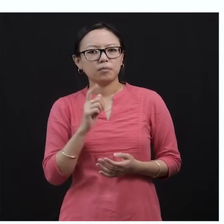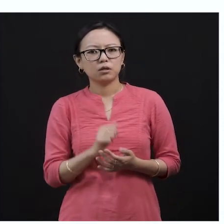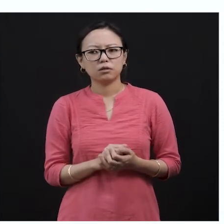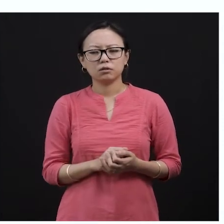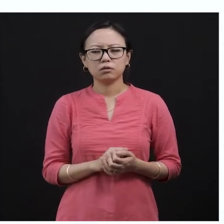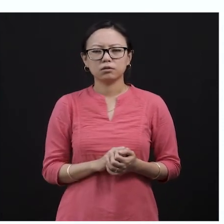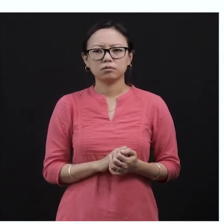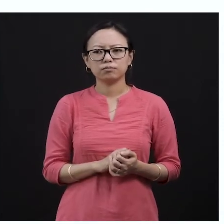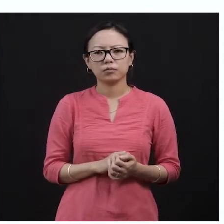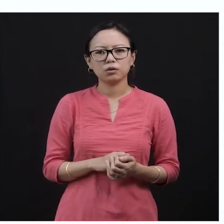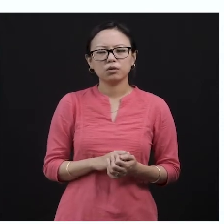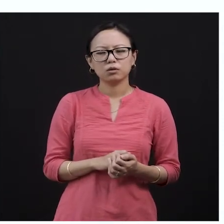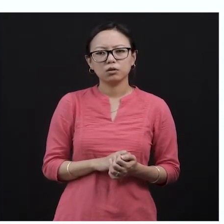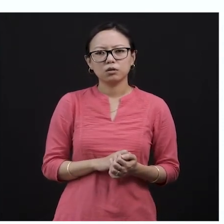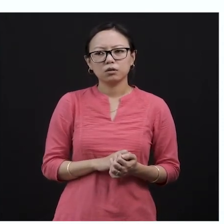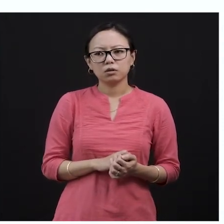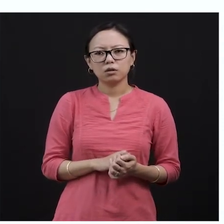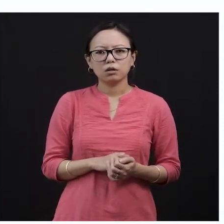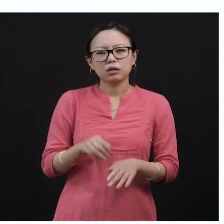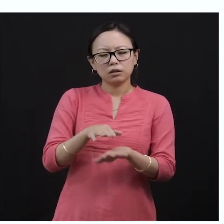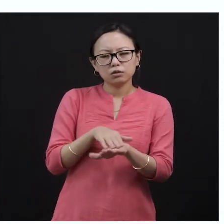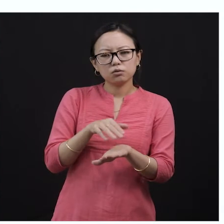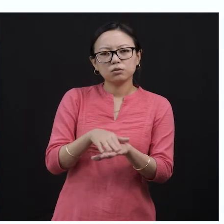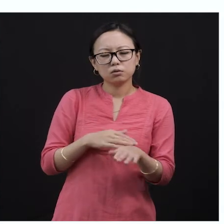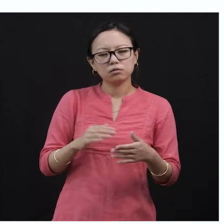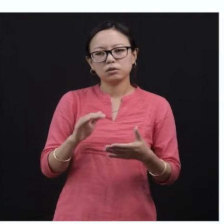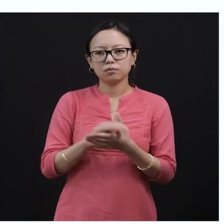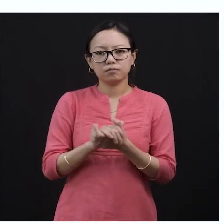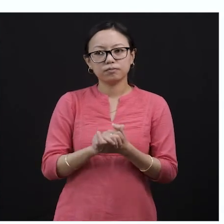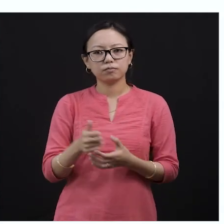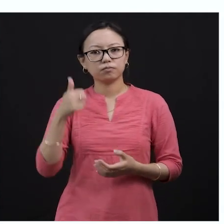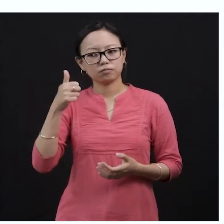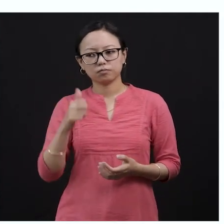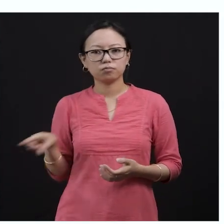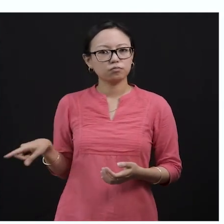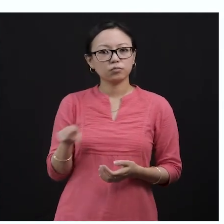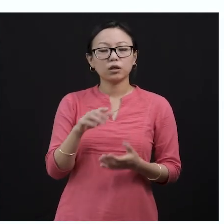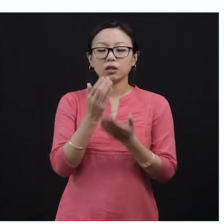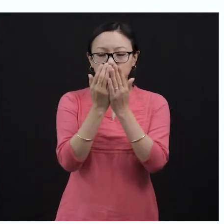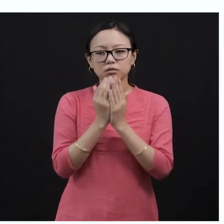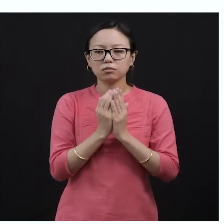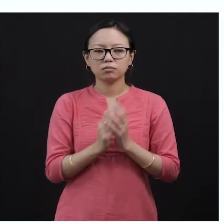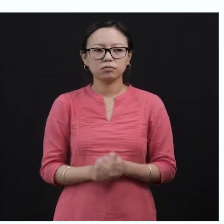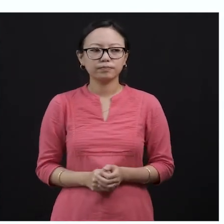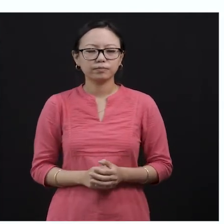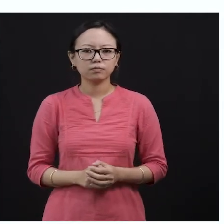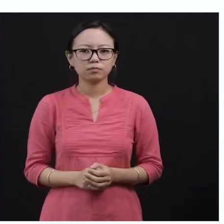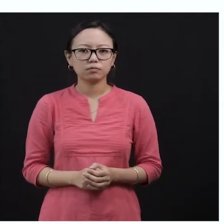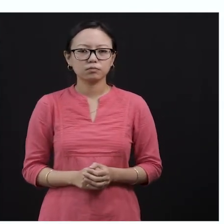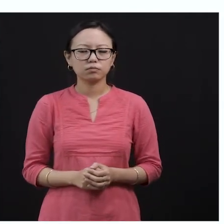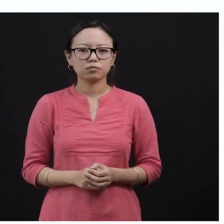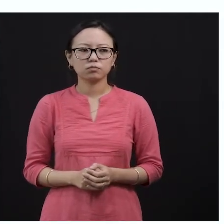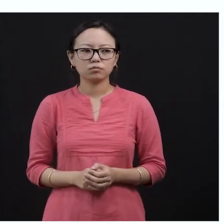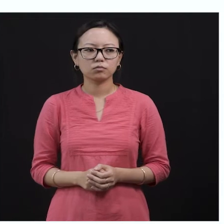but the squirrel was scared, afraid. Scared means afraid, okay? The squirrel was afraid, and he did not like the boy